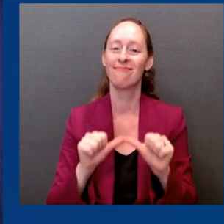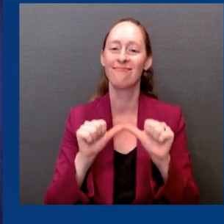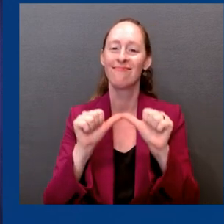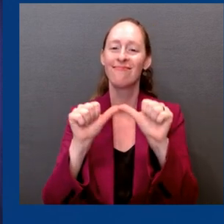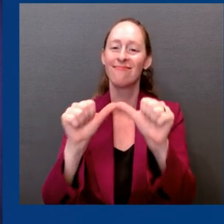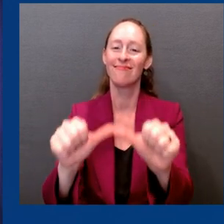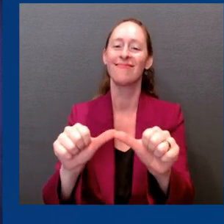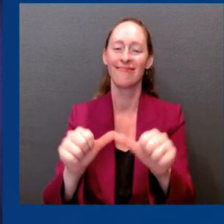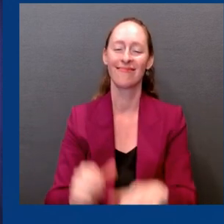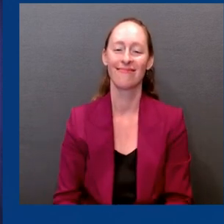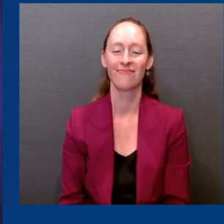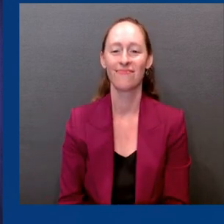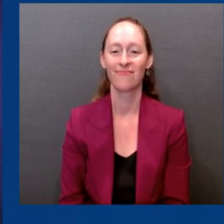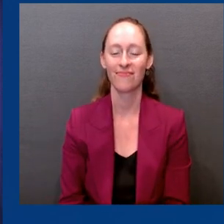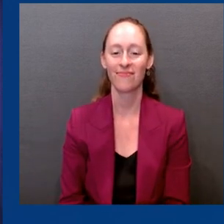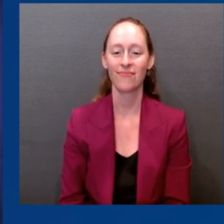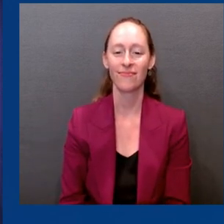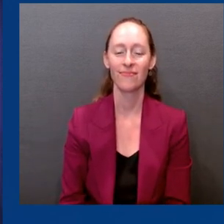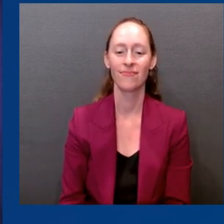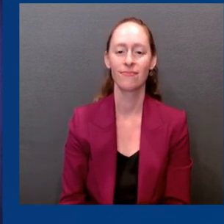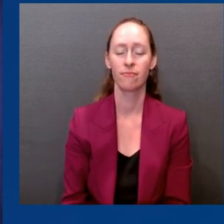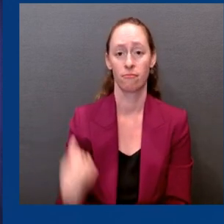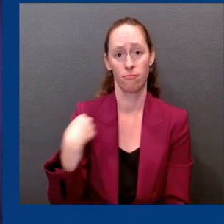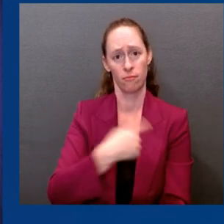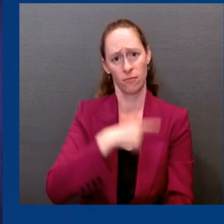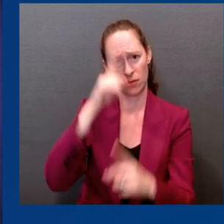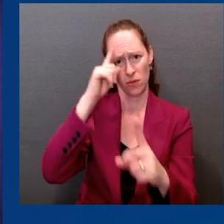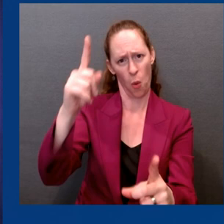vaccines will continue to remain free.